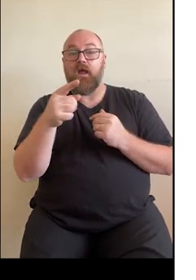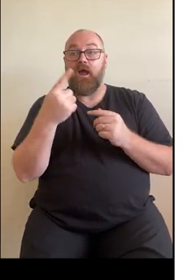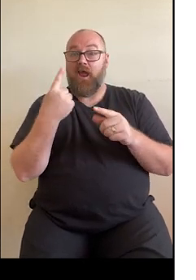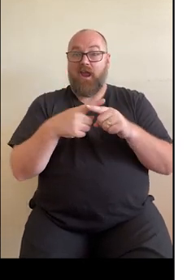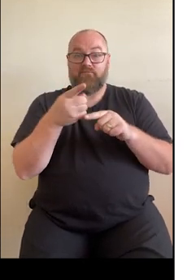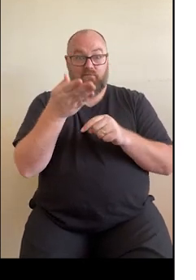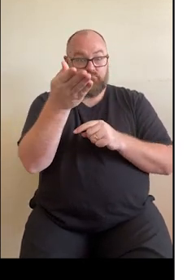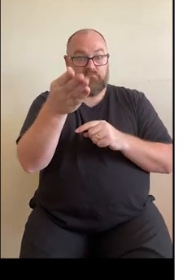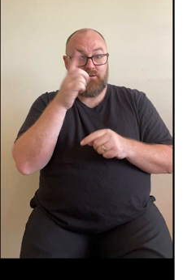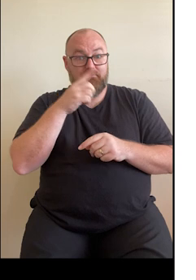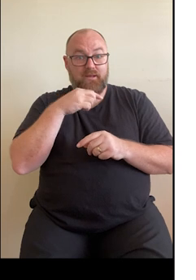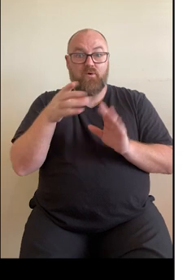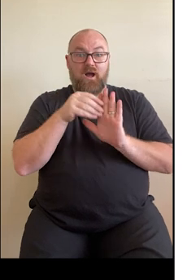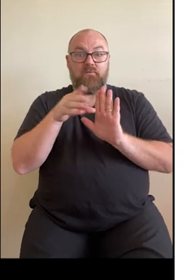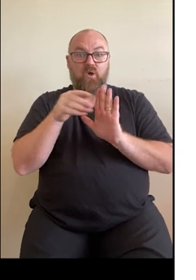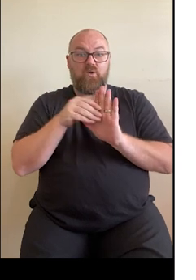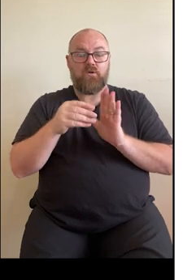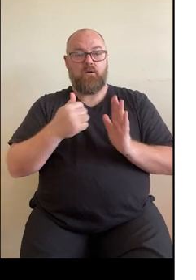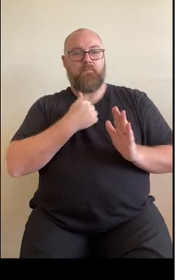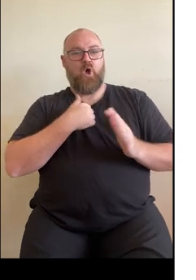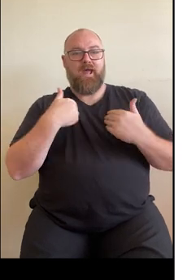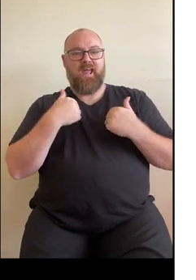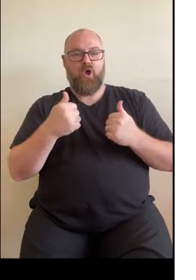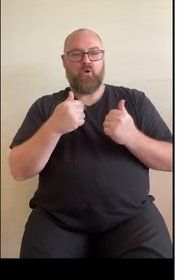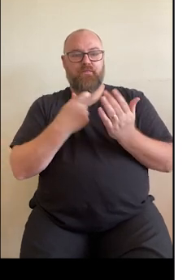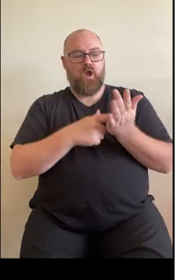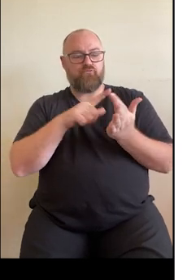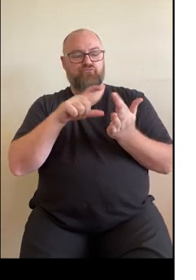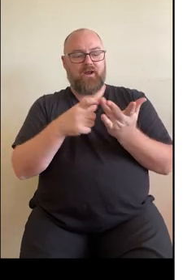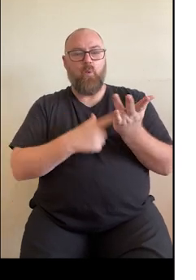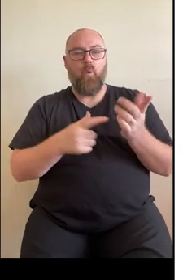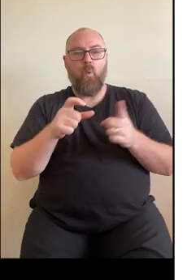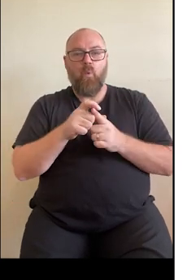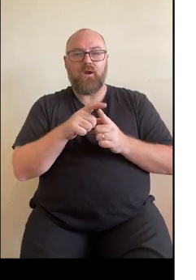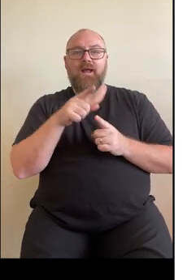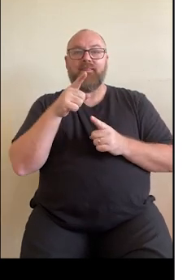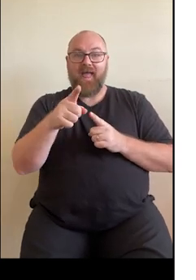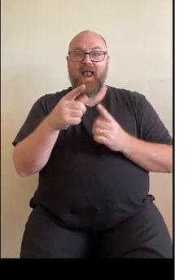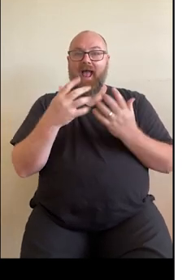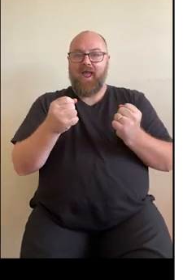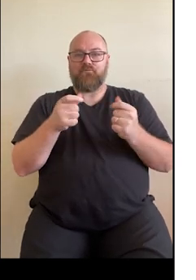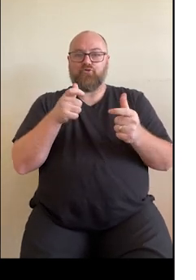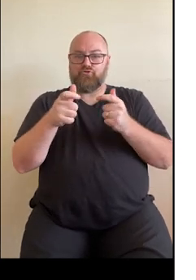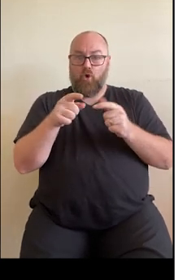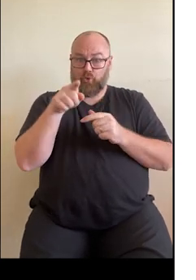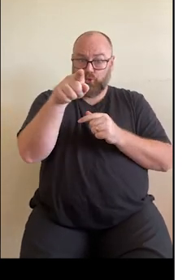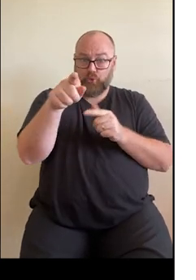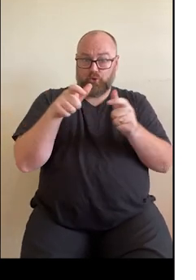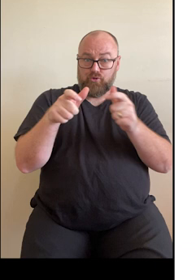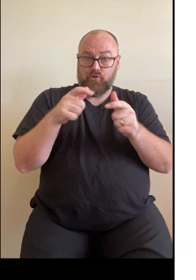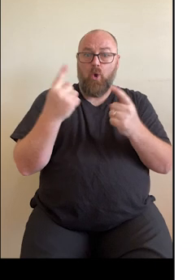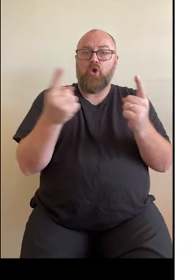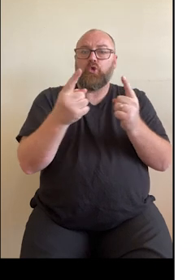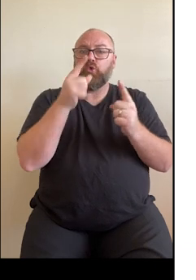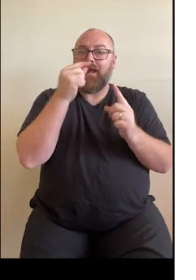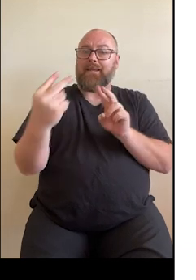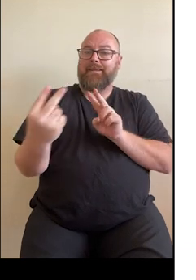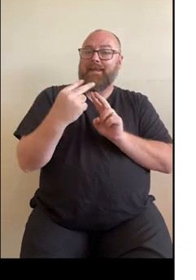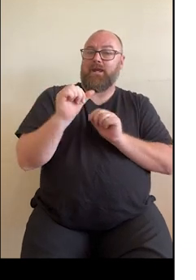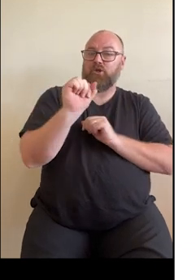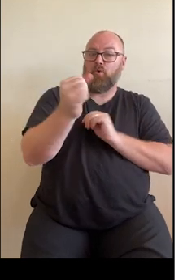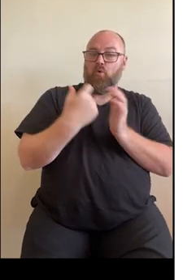consumers. My Health Record is personally controlled which means you can control who accesses your record,